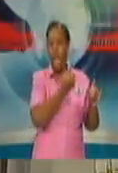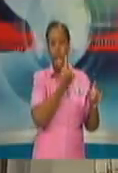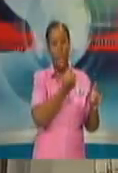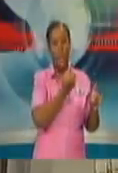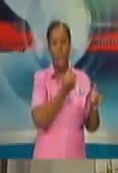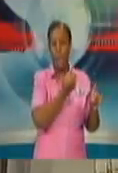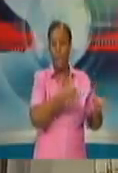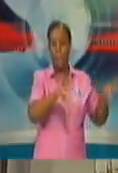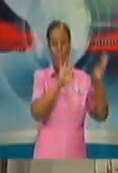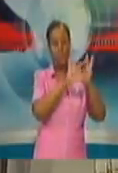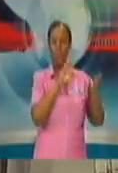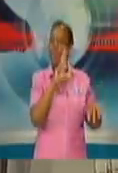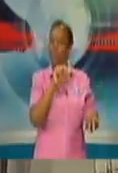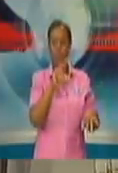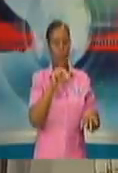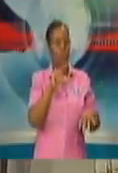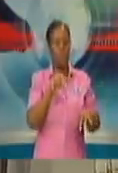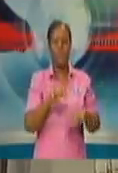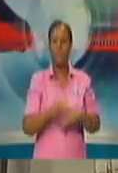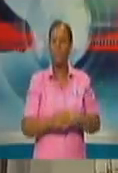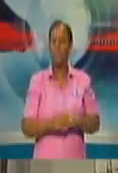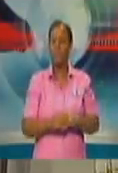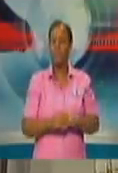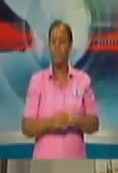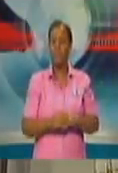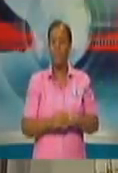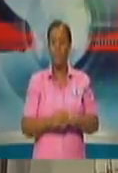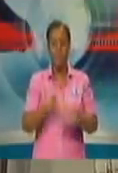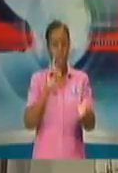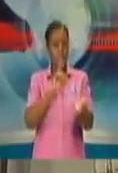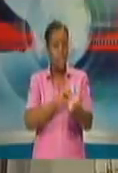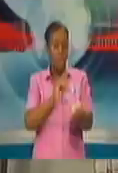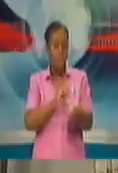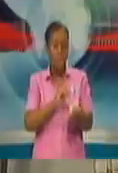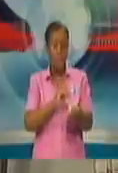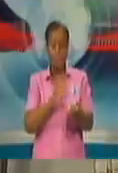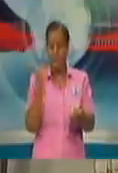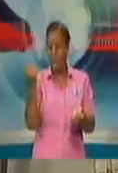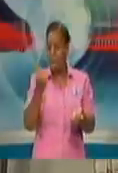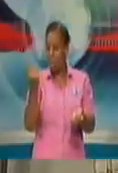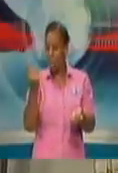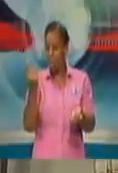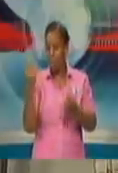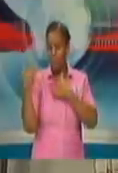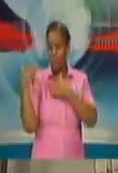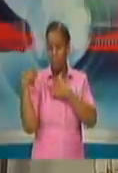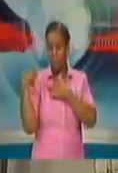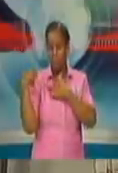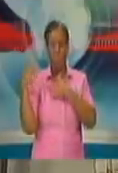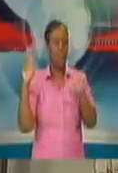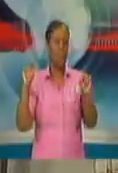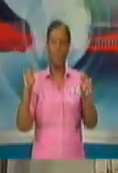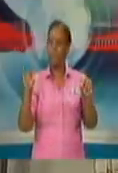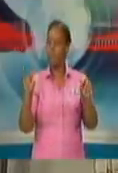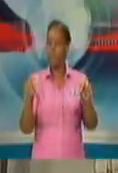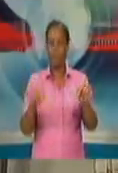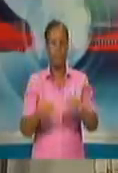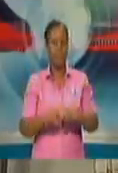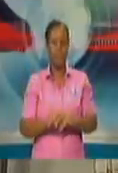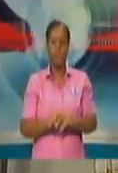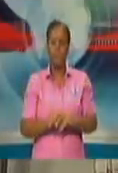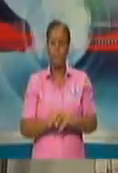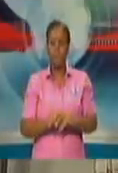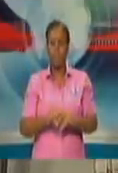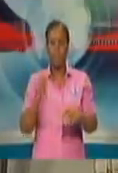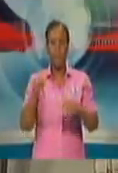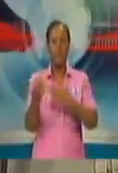solely the responsibility of our healthcare workers. This morning, I want to speak clearly to the